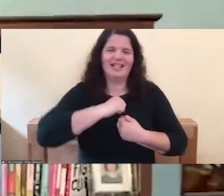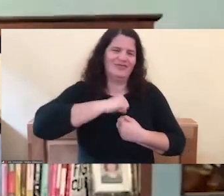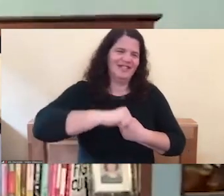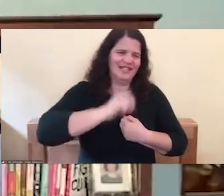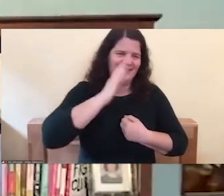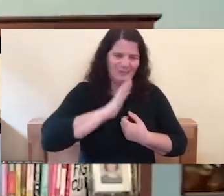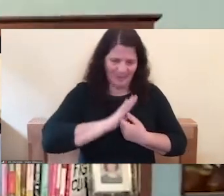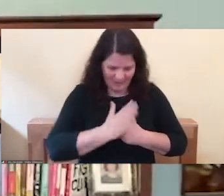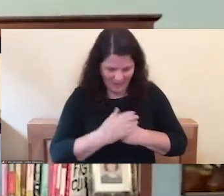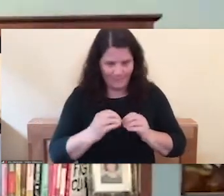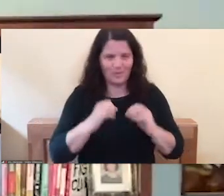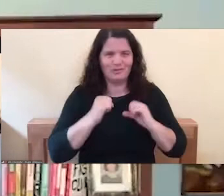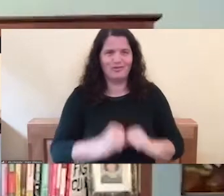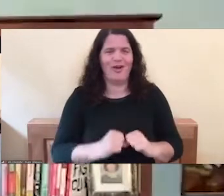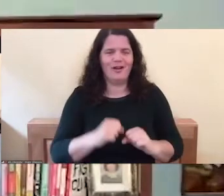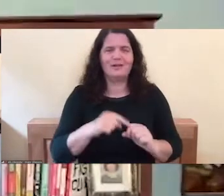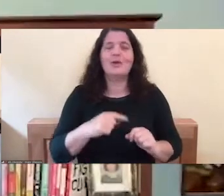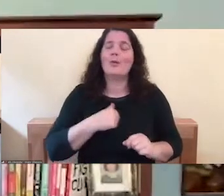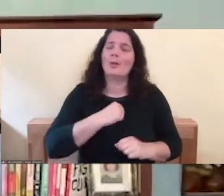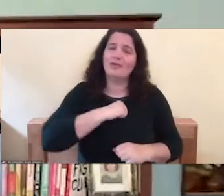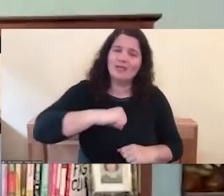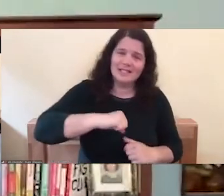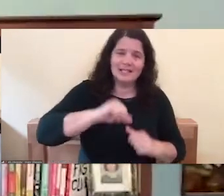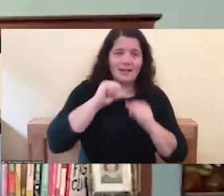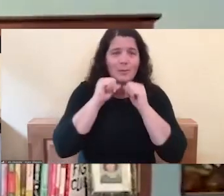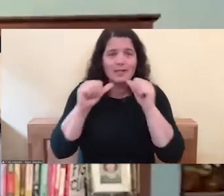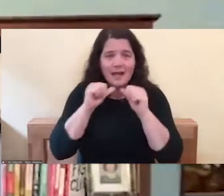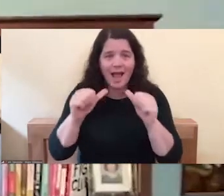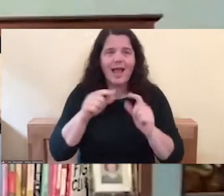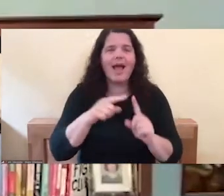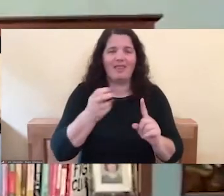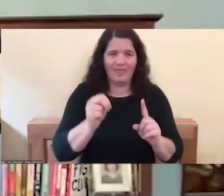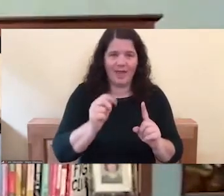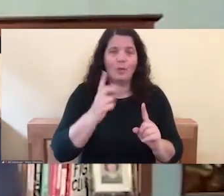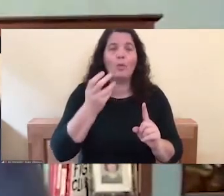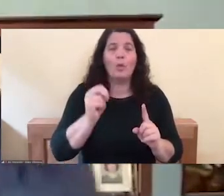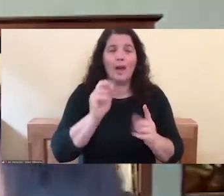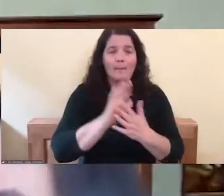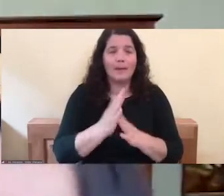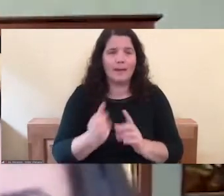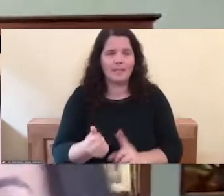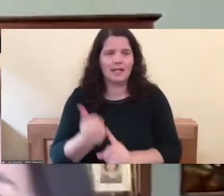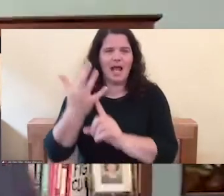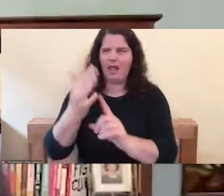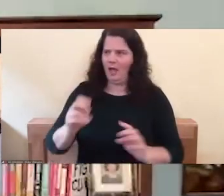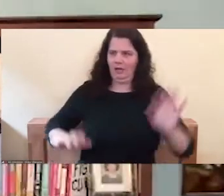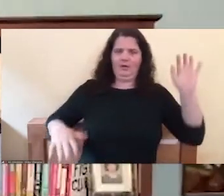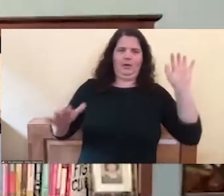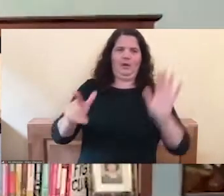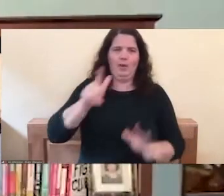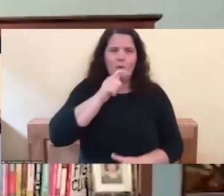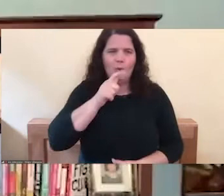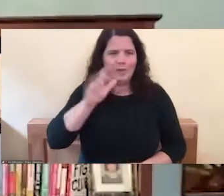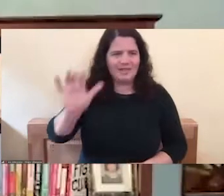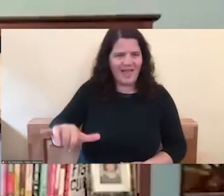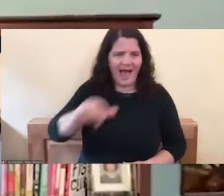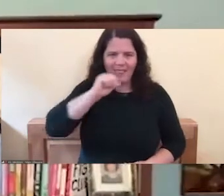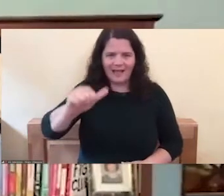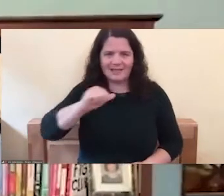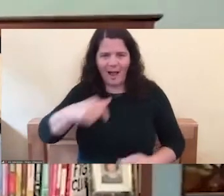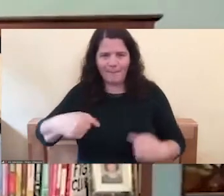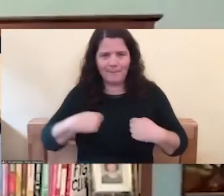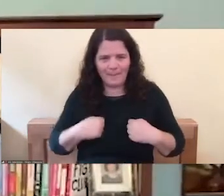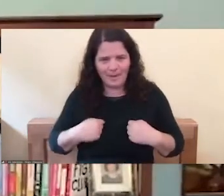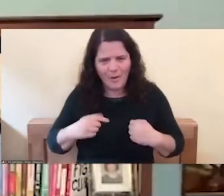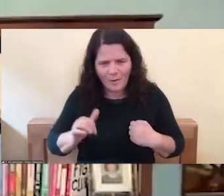So we resist it, we deny it. And then you're right, it gets ignited. And then we feel like, who is that? That wasn't me. We don't own it. We don't